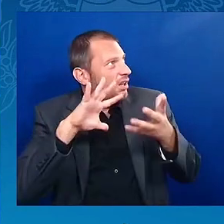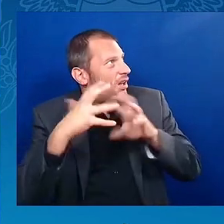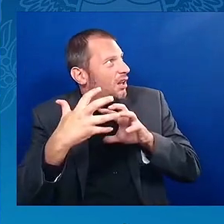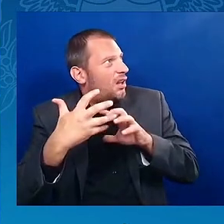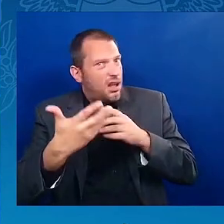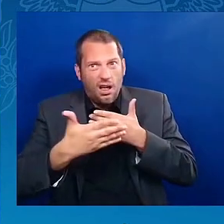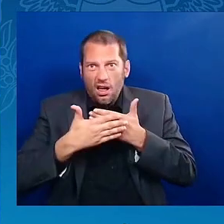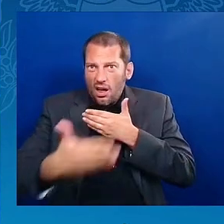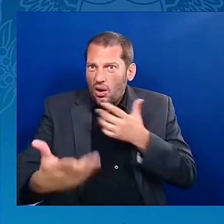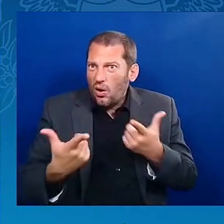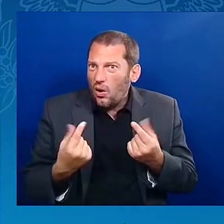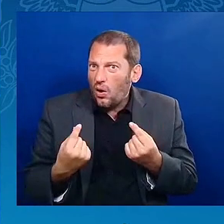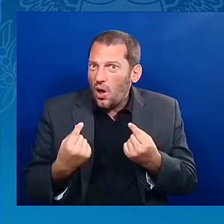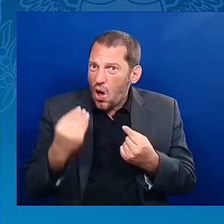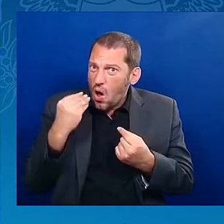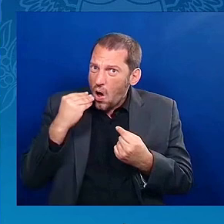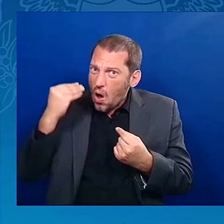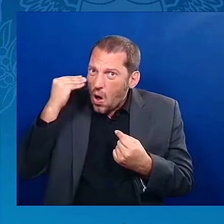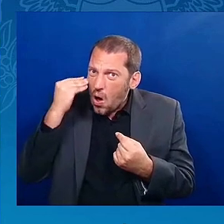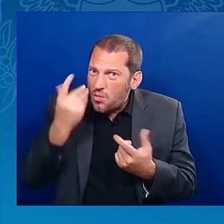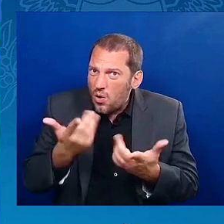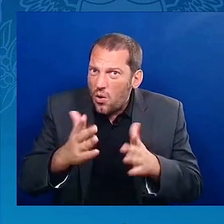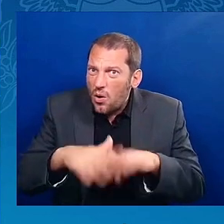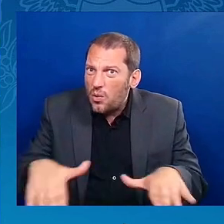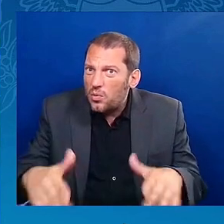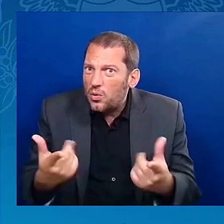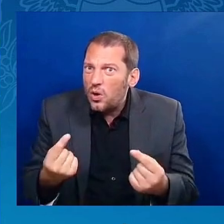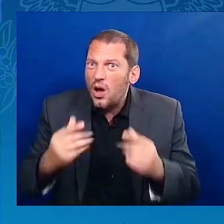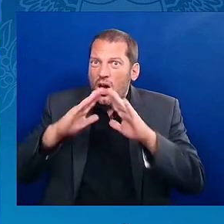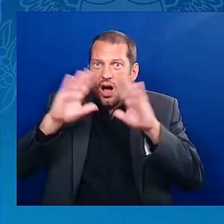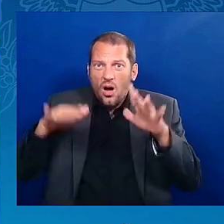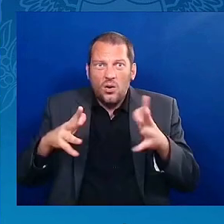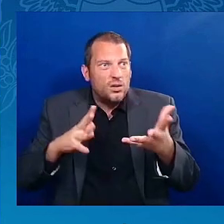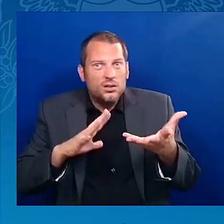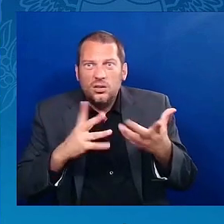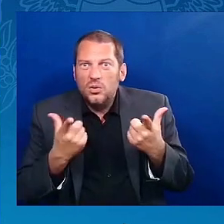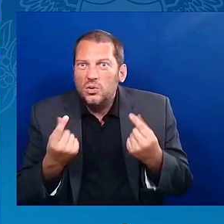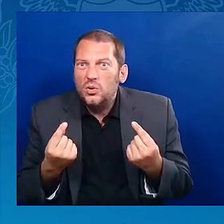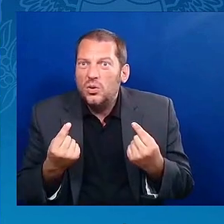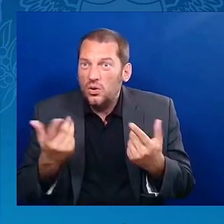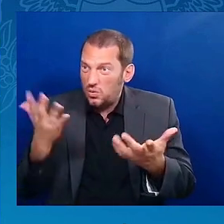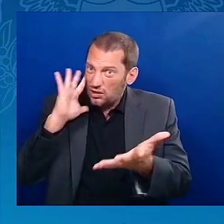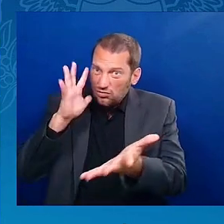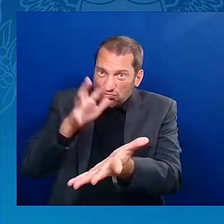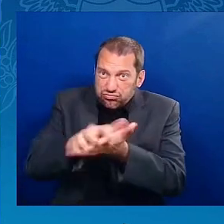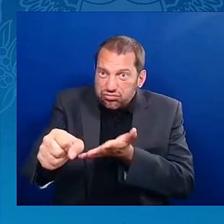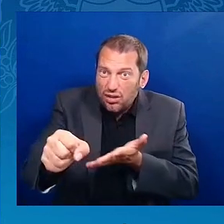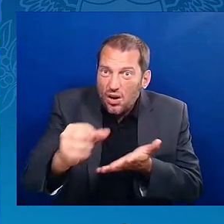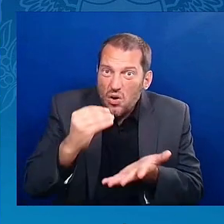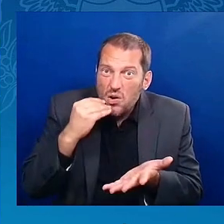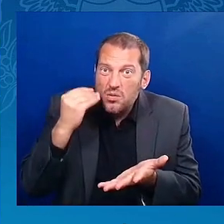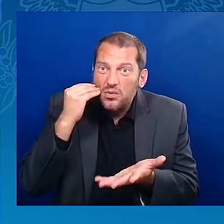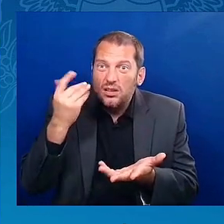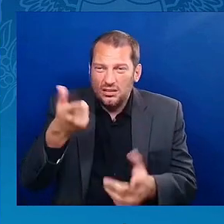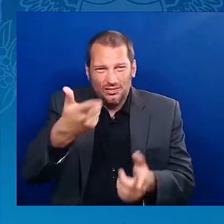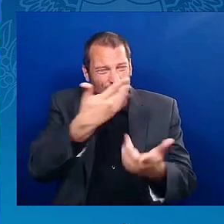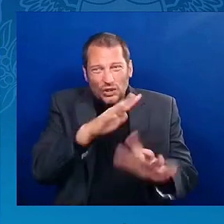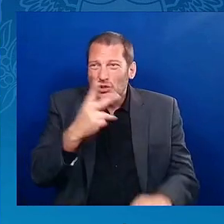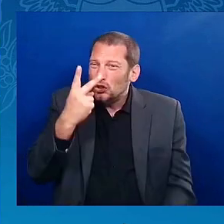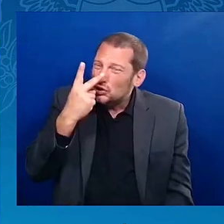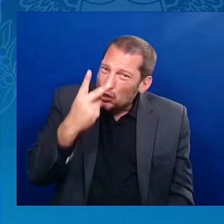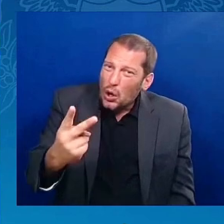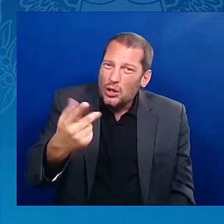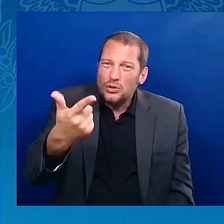They went through a pandemic and lost significant pieces of their education and socialization process.